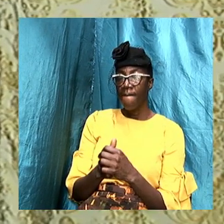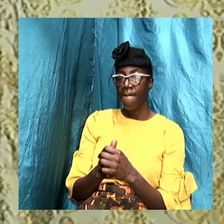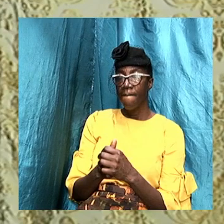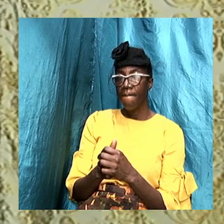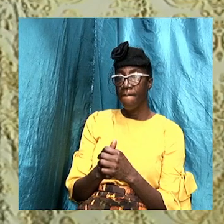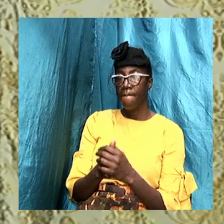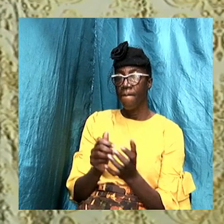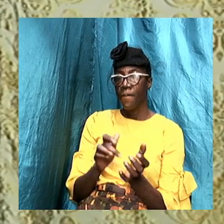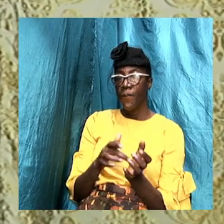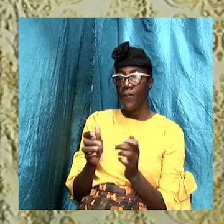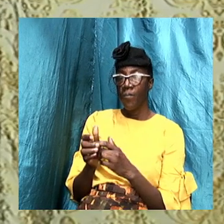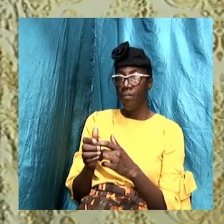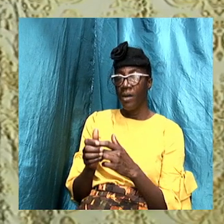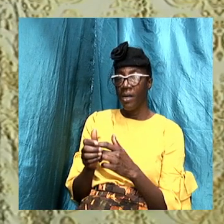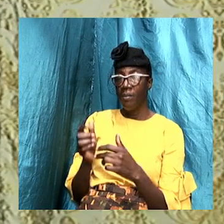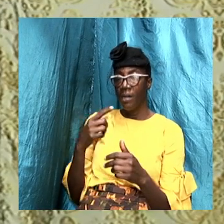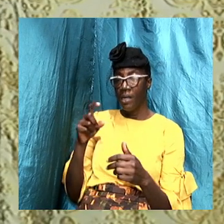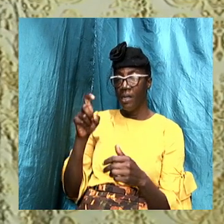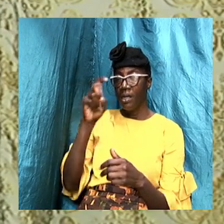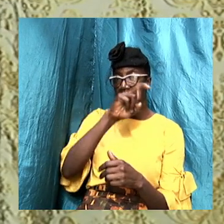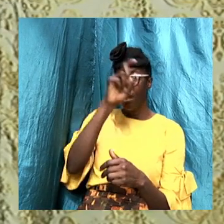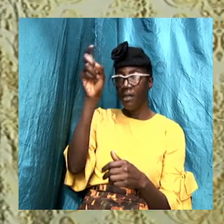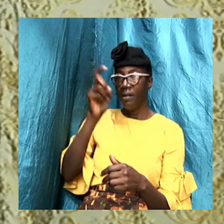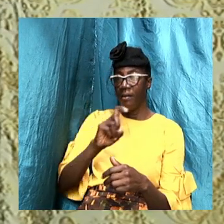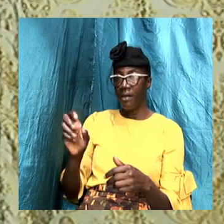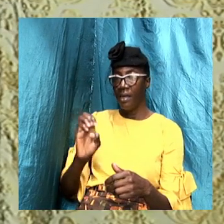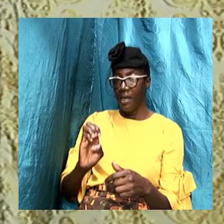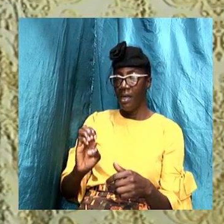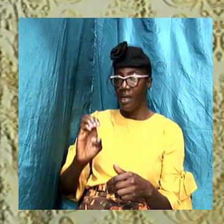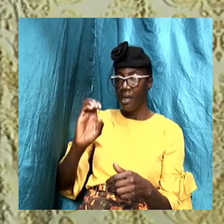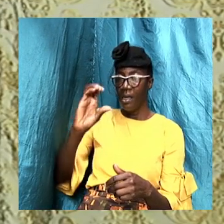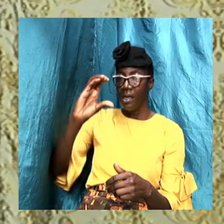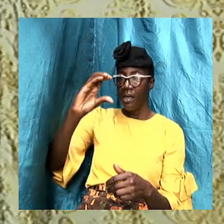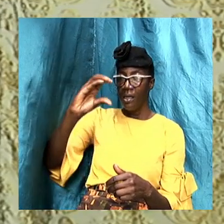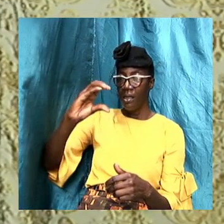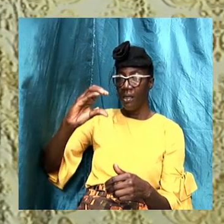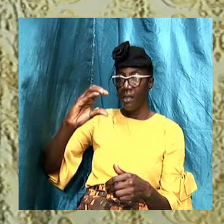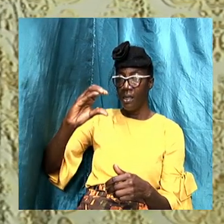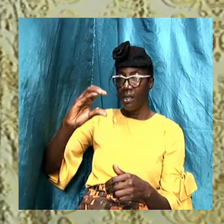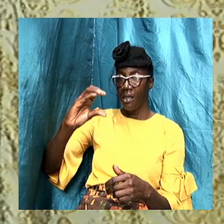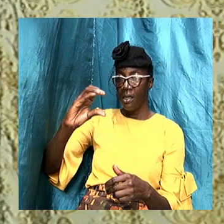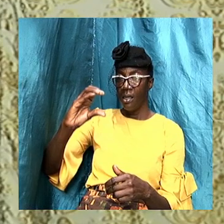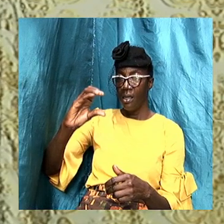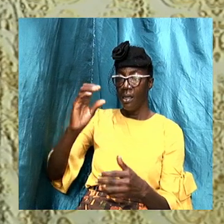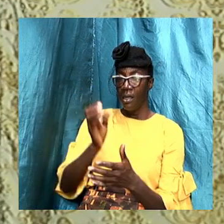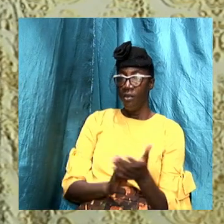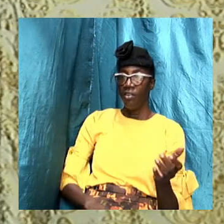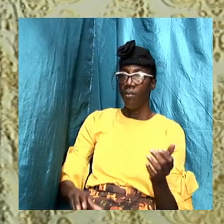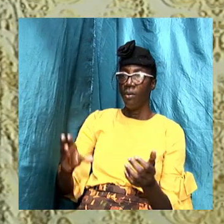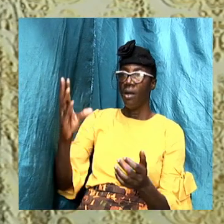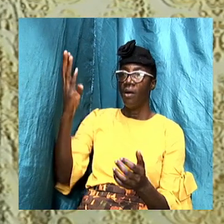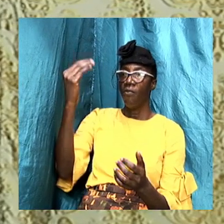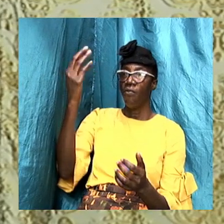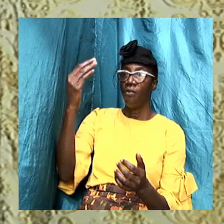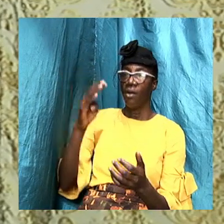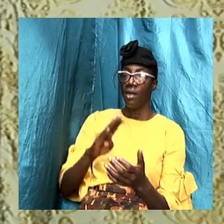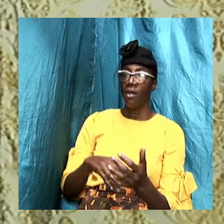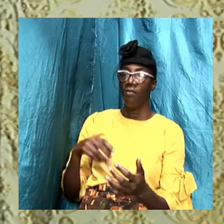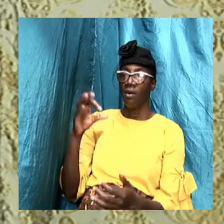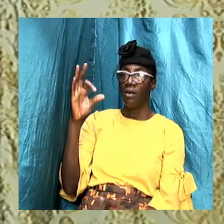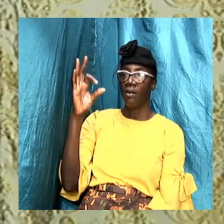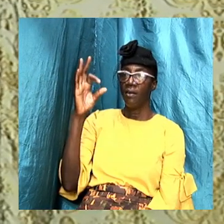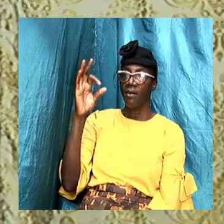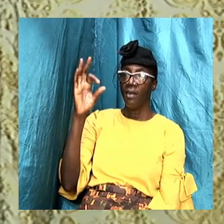the Bible in Zechariah 14 verse 9 let us look at that one Zechariah 14 verse 9